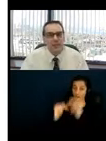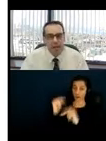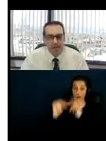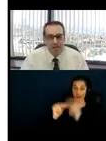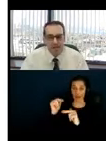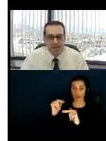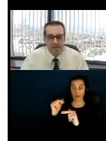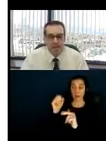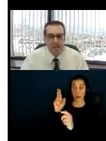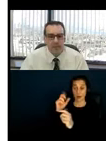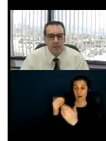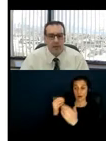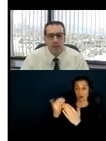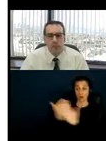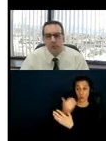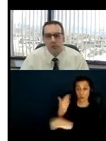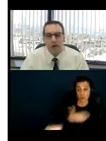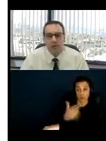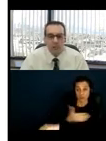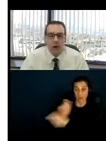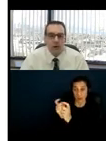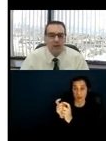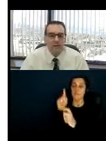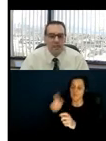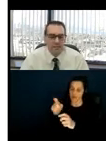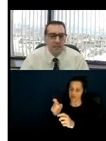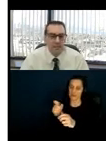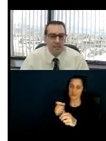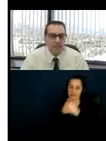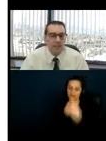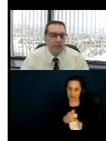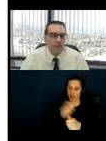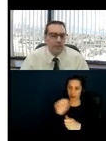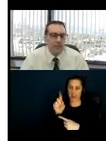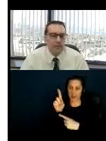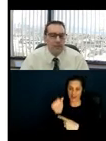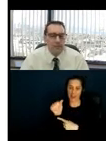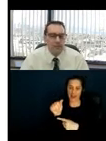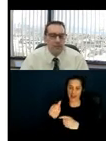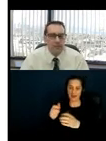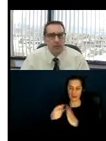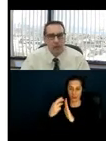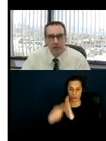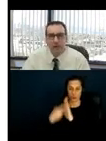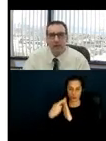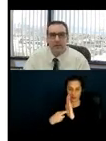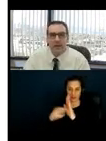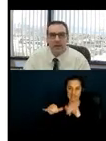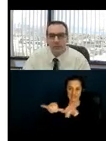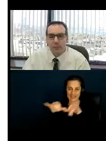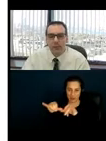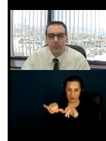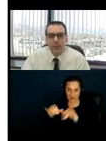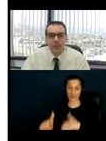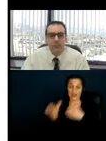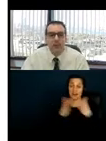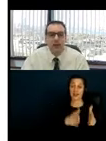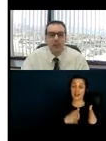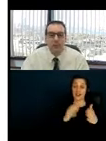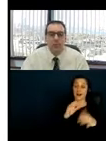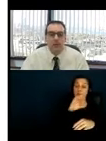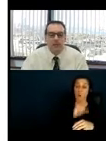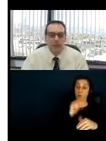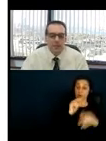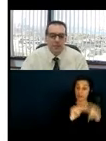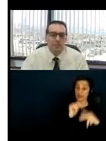ADA design standards, while requiring existing buildings or elements constructed prior to 1991 comply